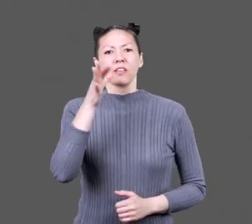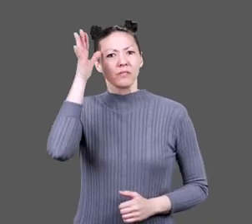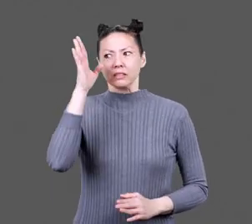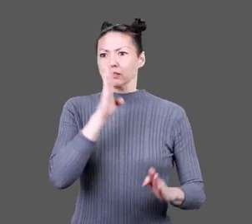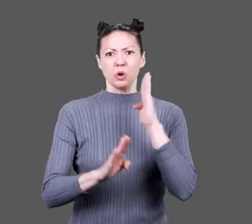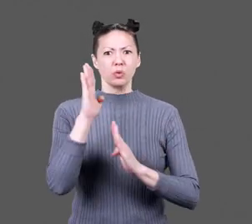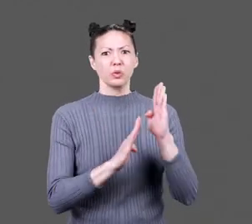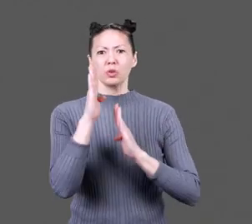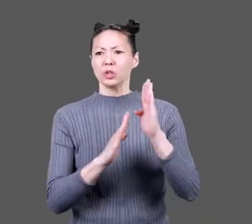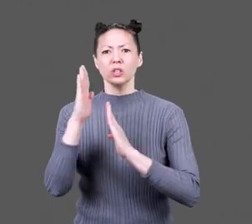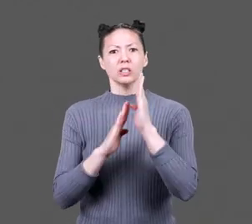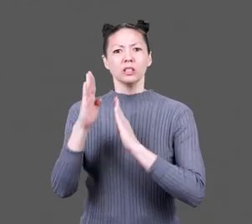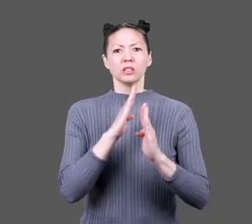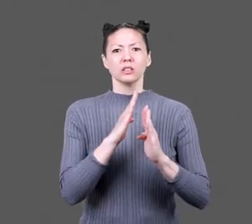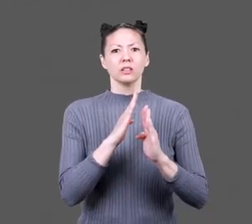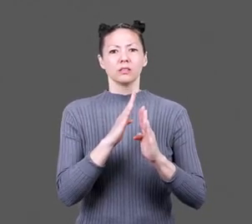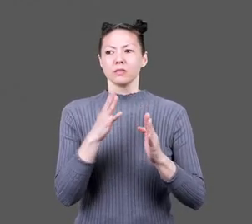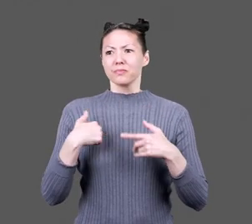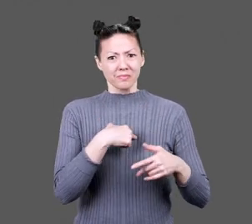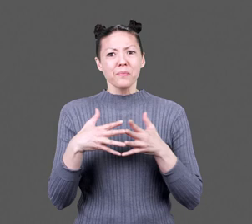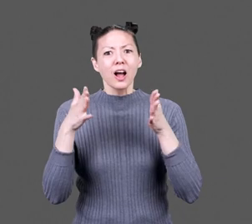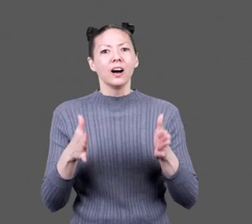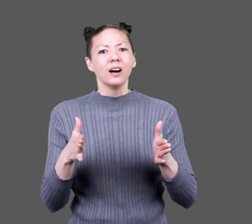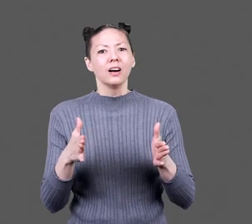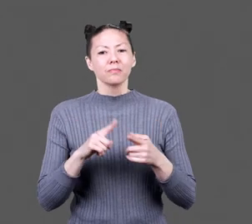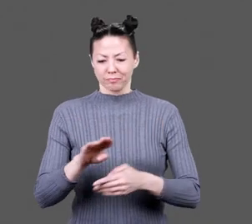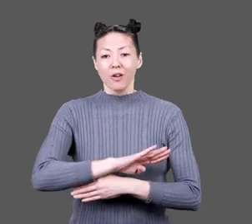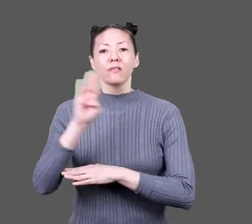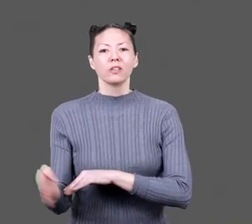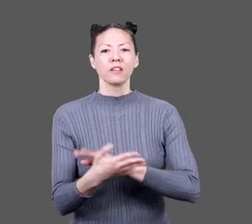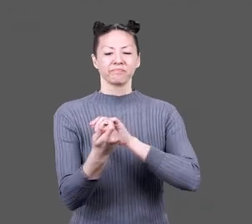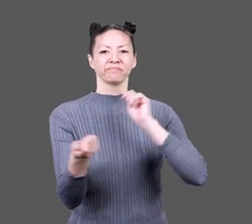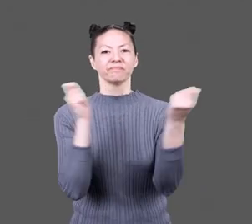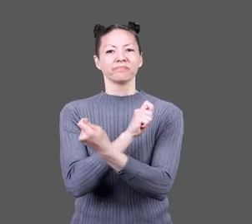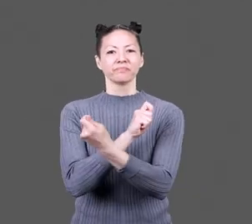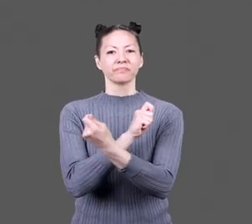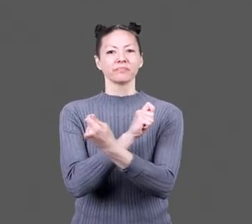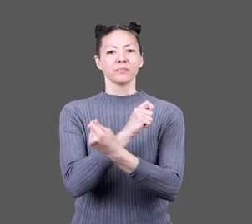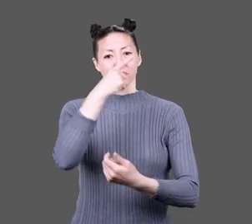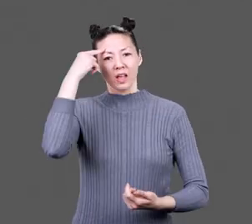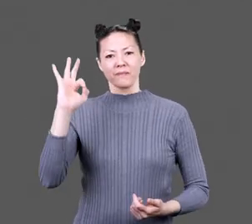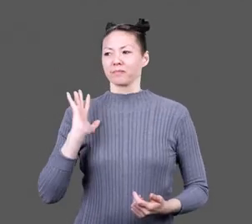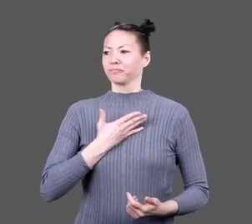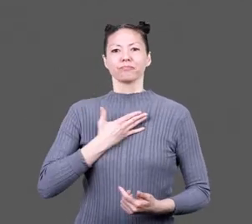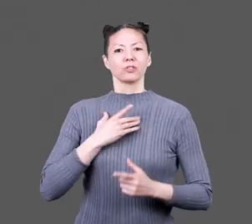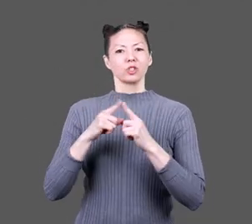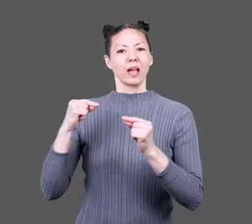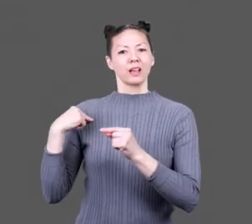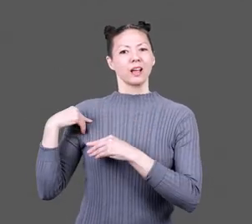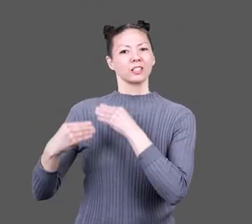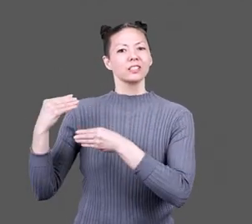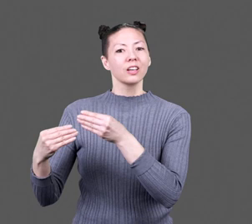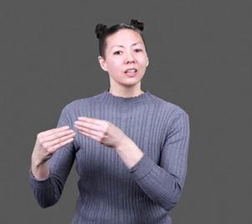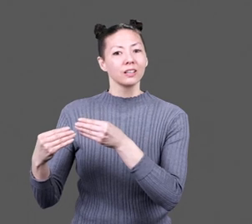But mother and father looked worried. We were American. But overnight, something changed. Because of